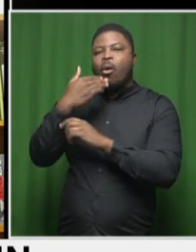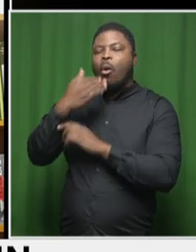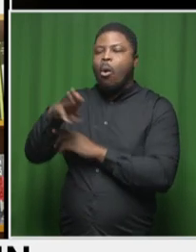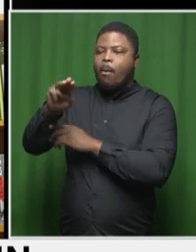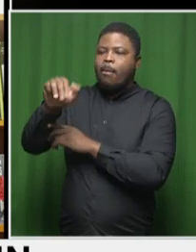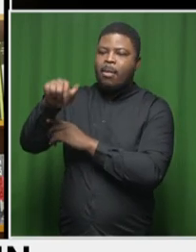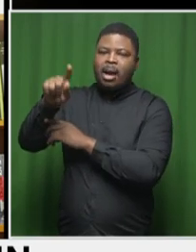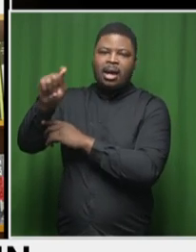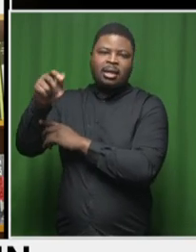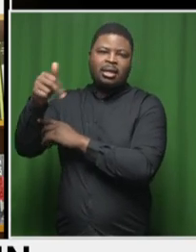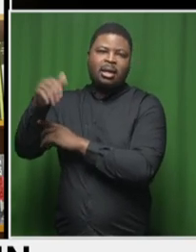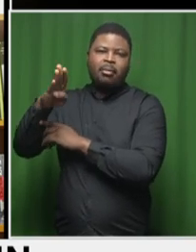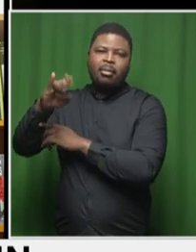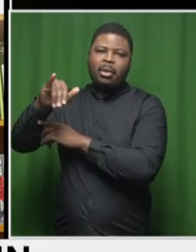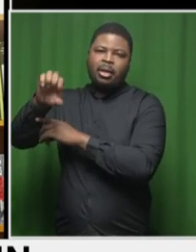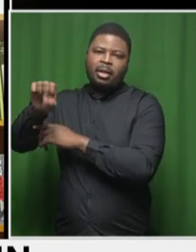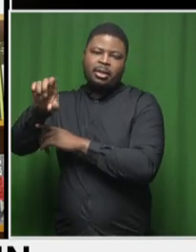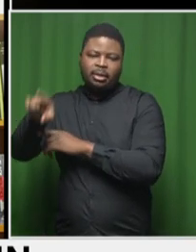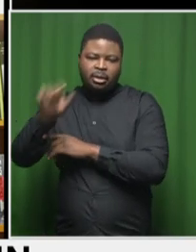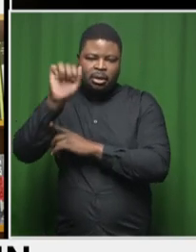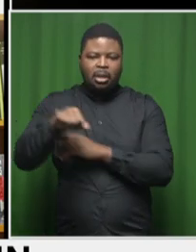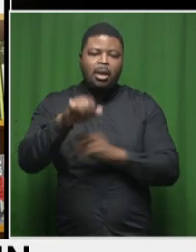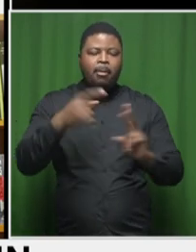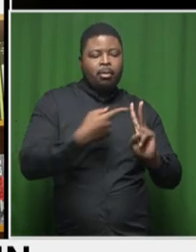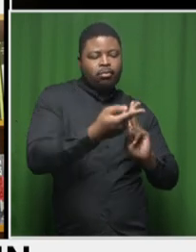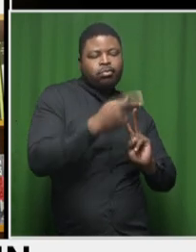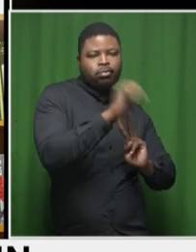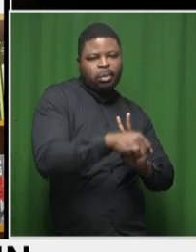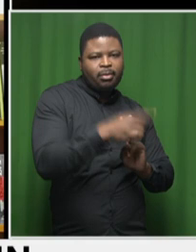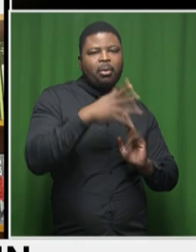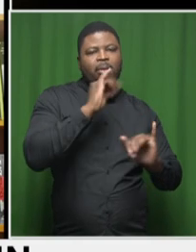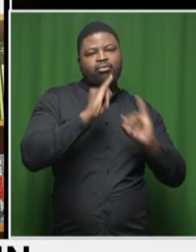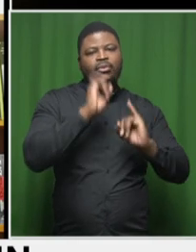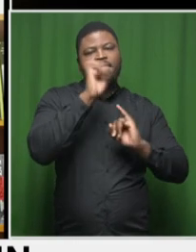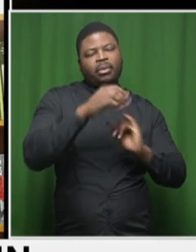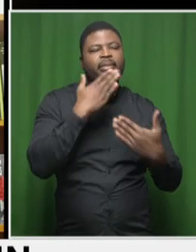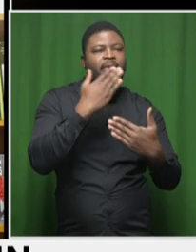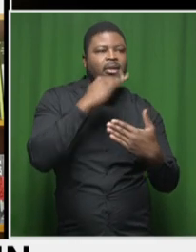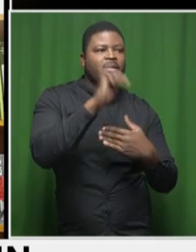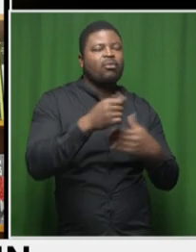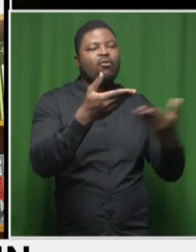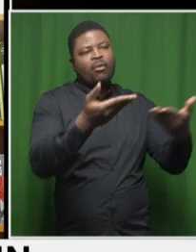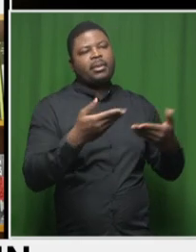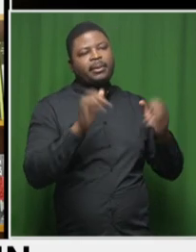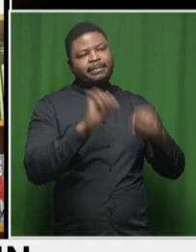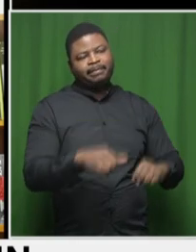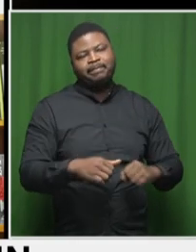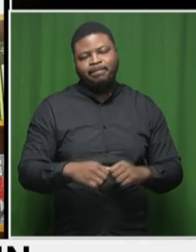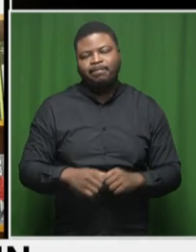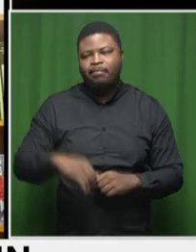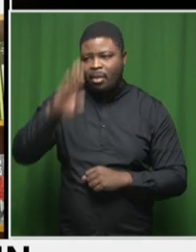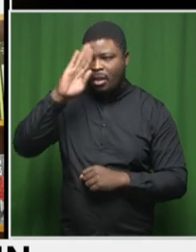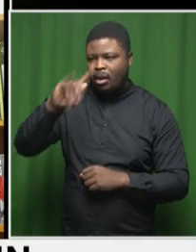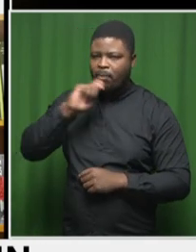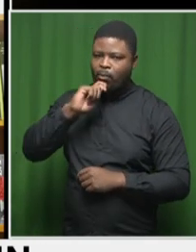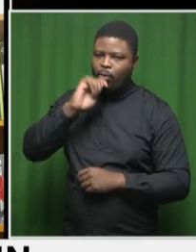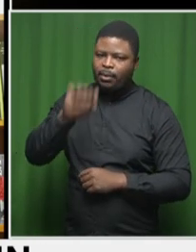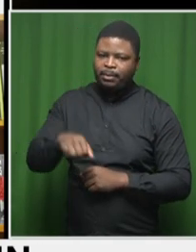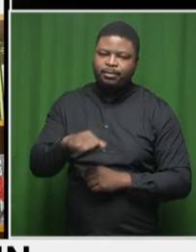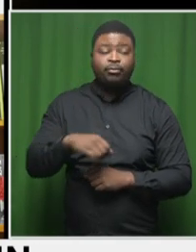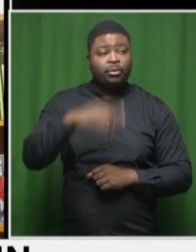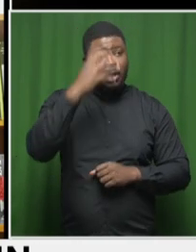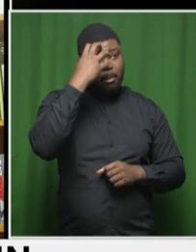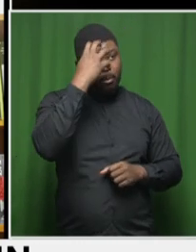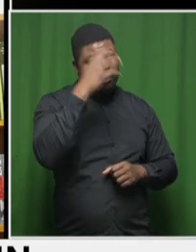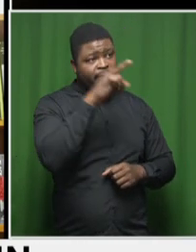Good to have both of you. Thanks very, very much for joining us on the programme. Good morning. Prof, let me begin with you on this